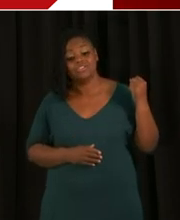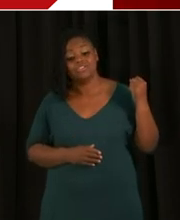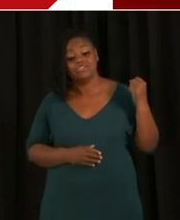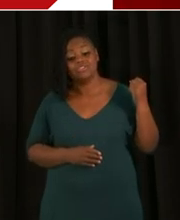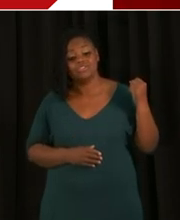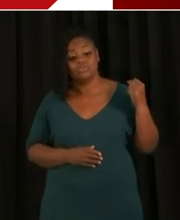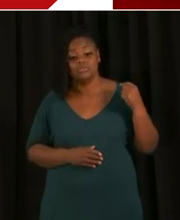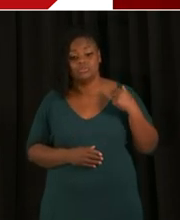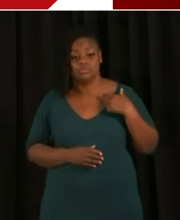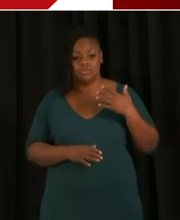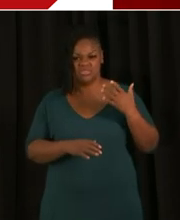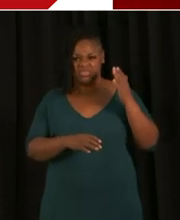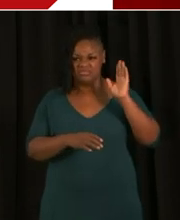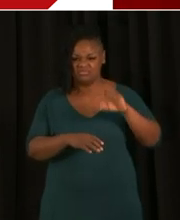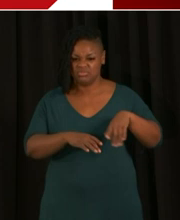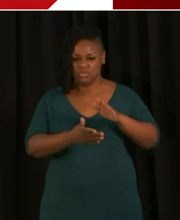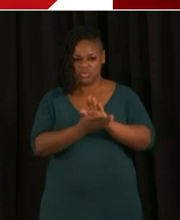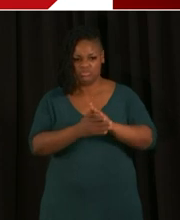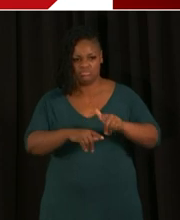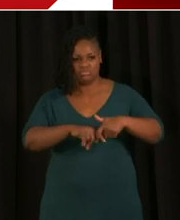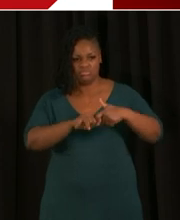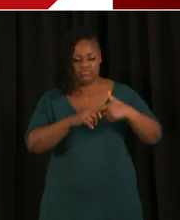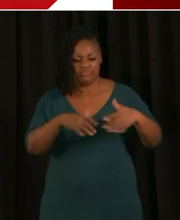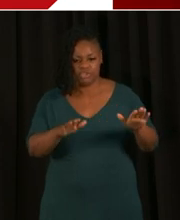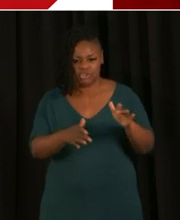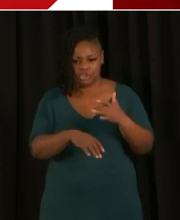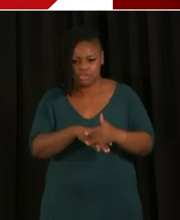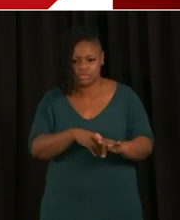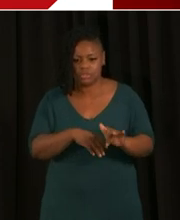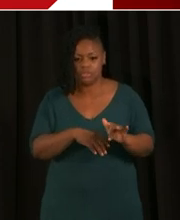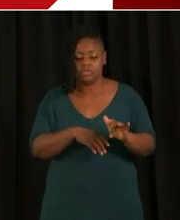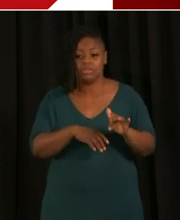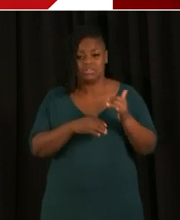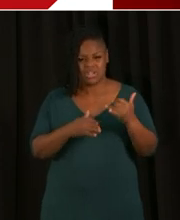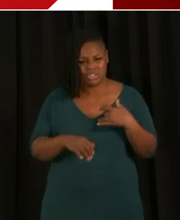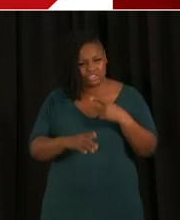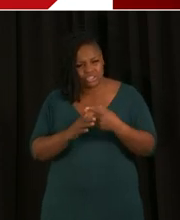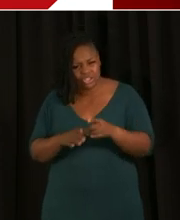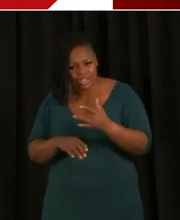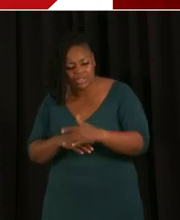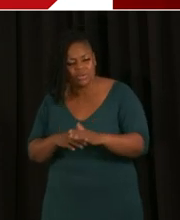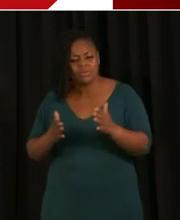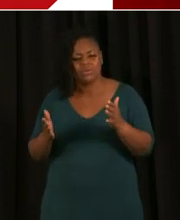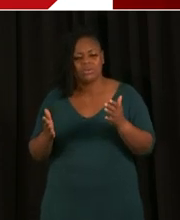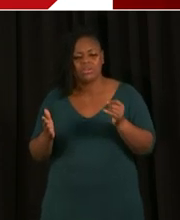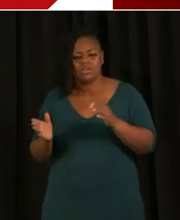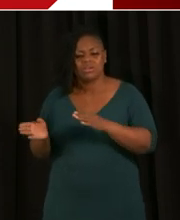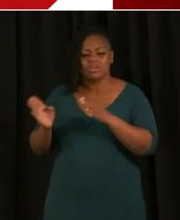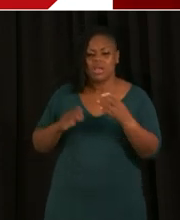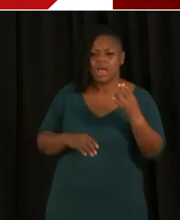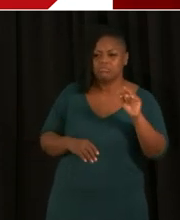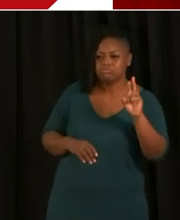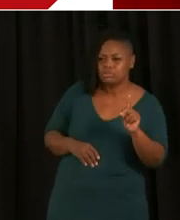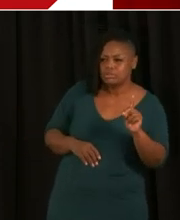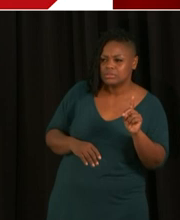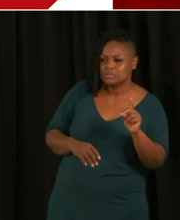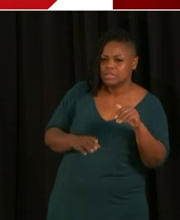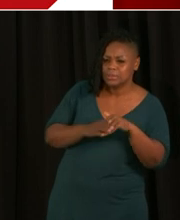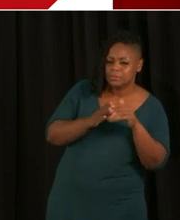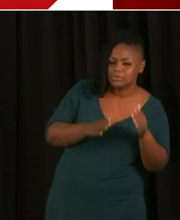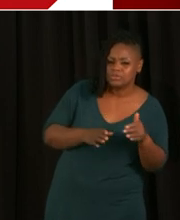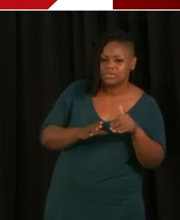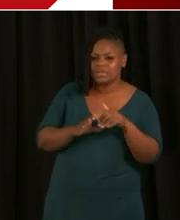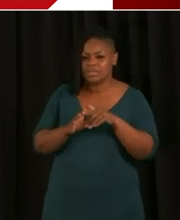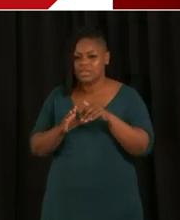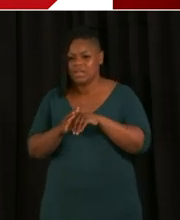because we were told that then it would resume early, it didn't happen. We were told there'd be hybrid learning, it didn't happen. People were, kids were